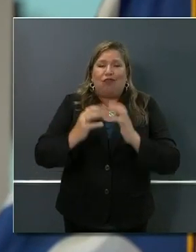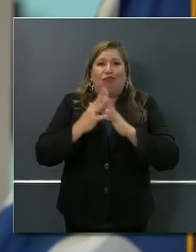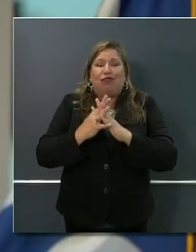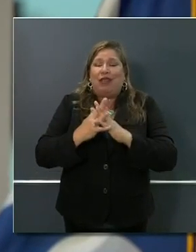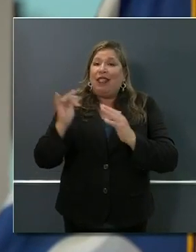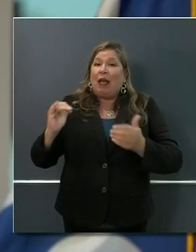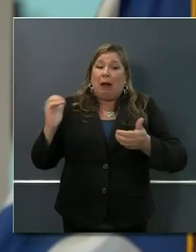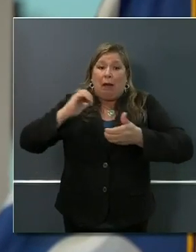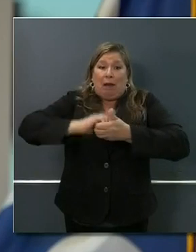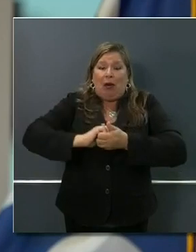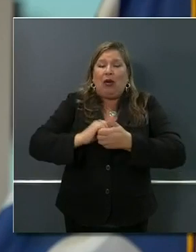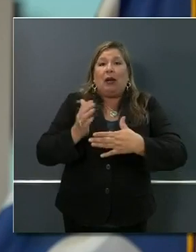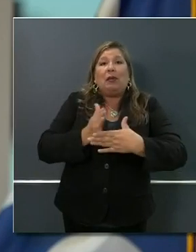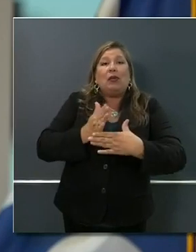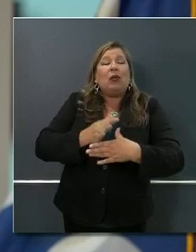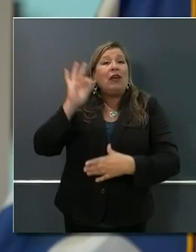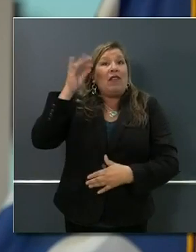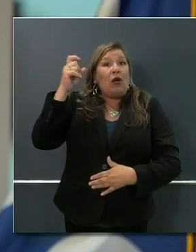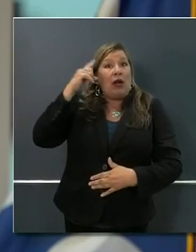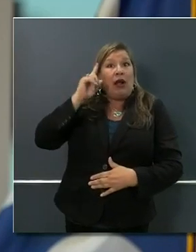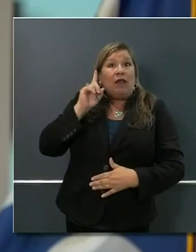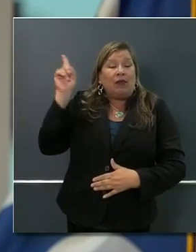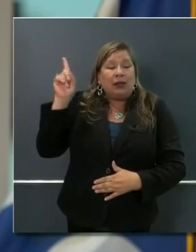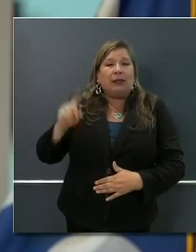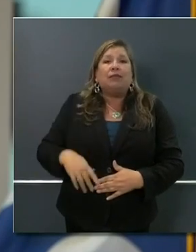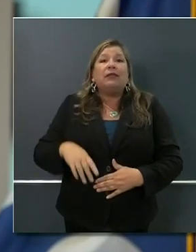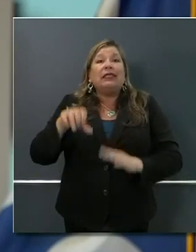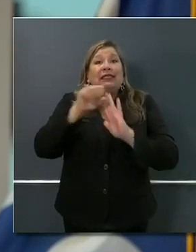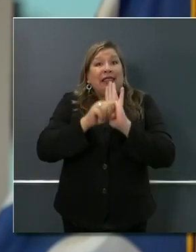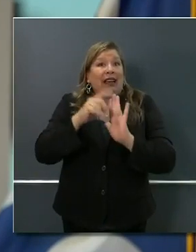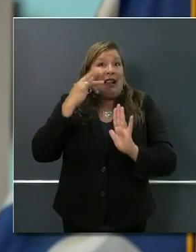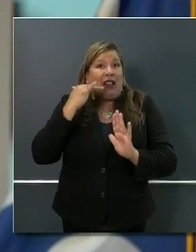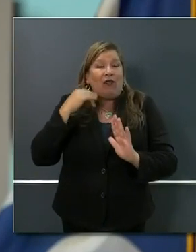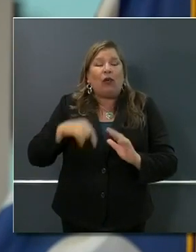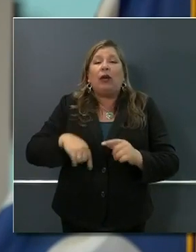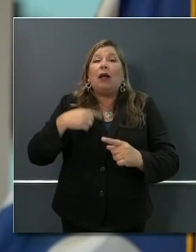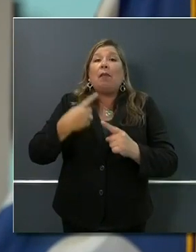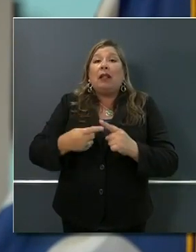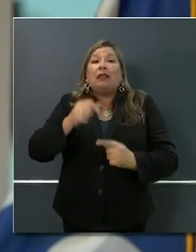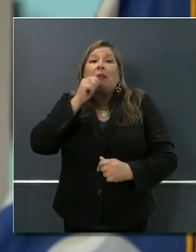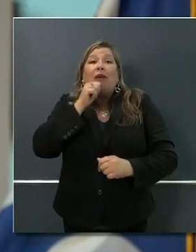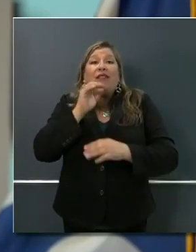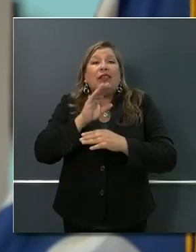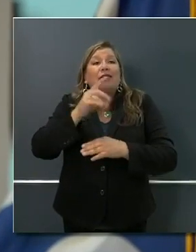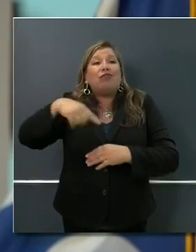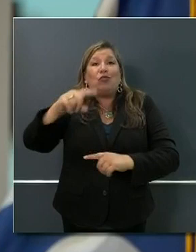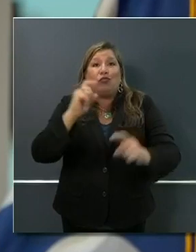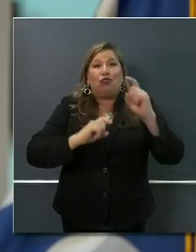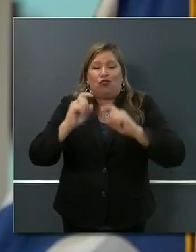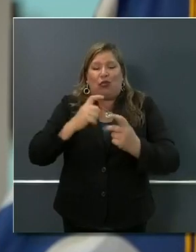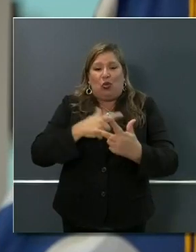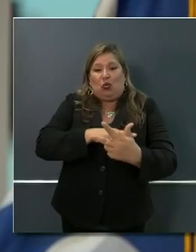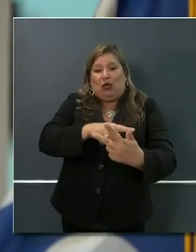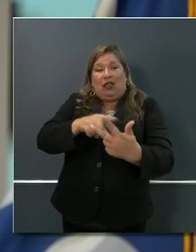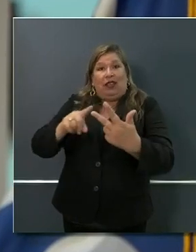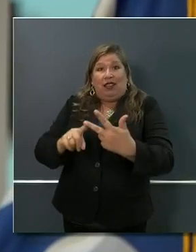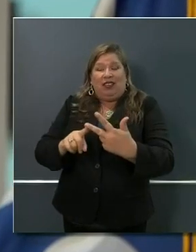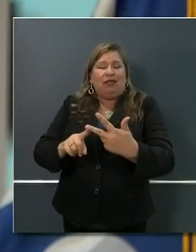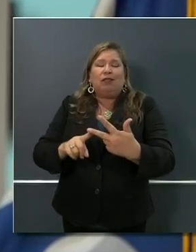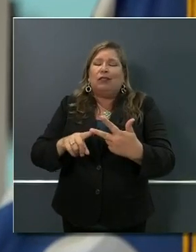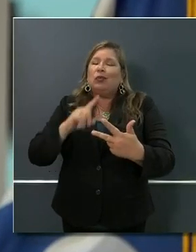of California, and philanthropy. It's a strategy that's rather simple. Currently,